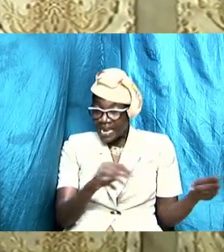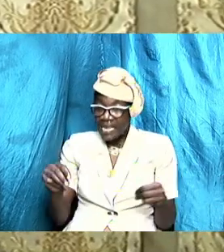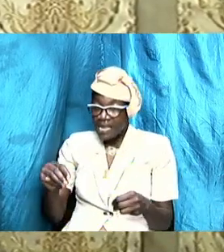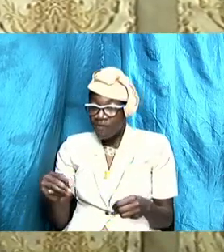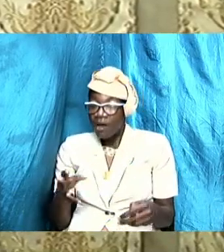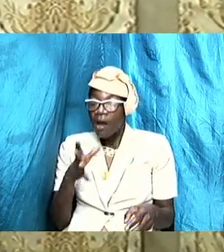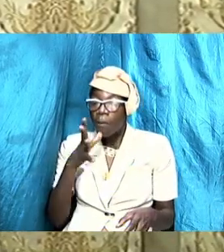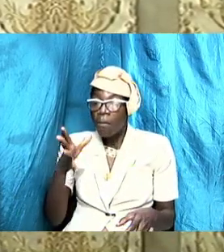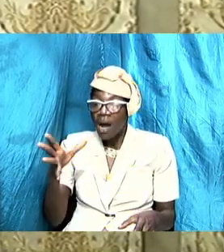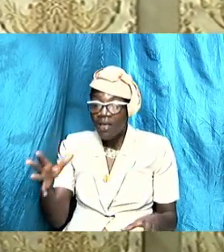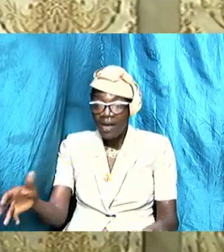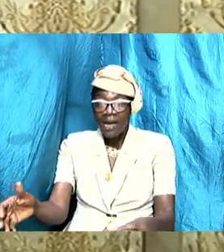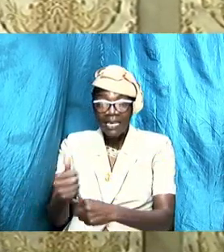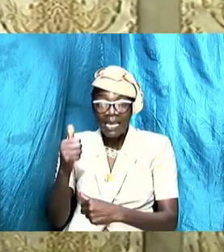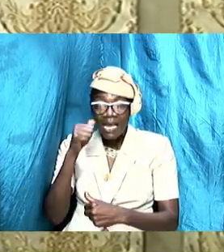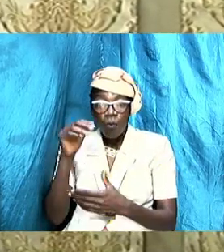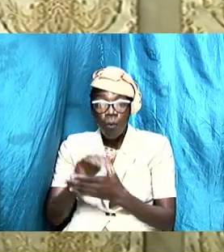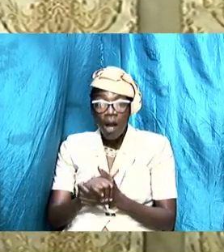her